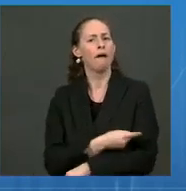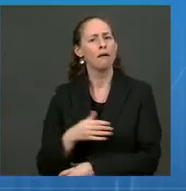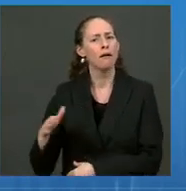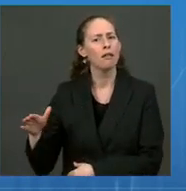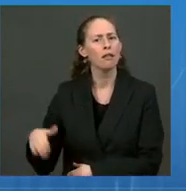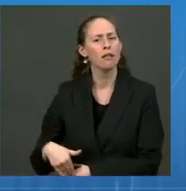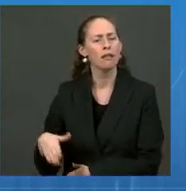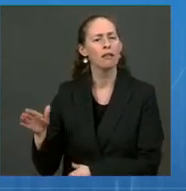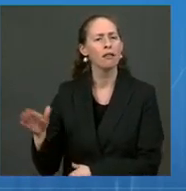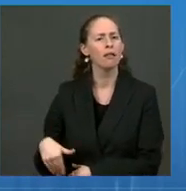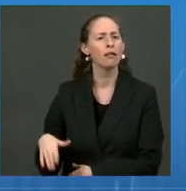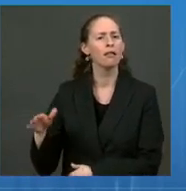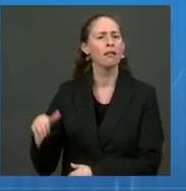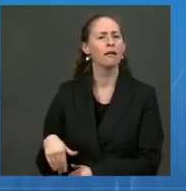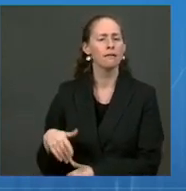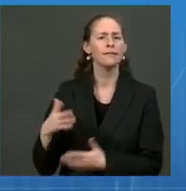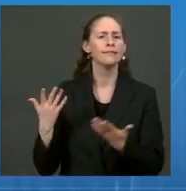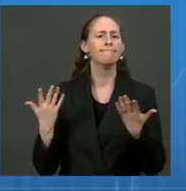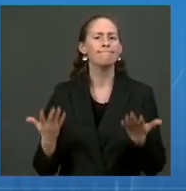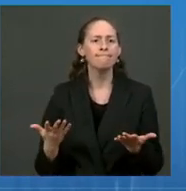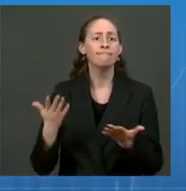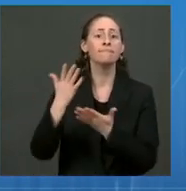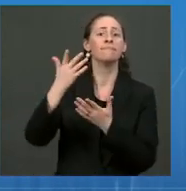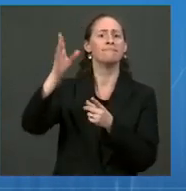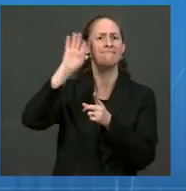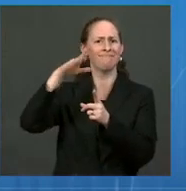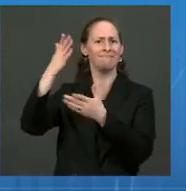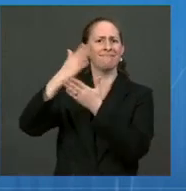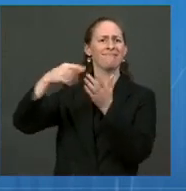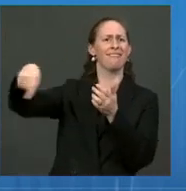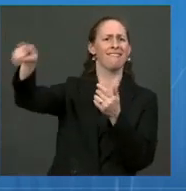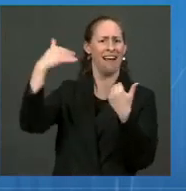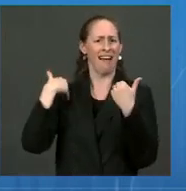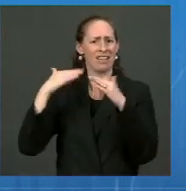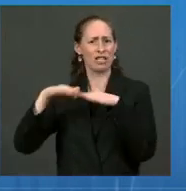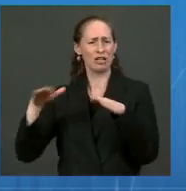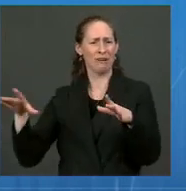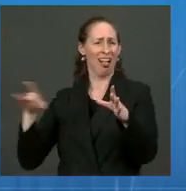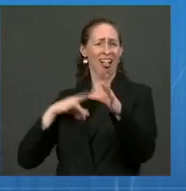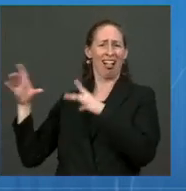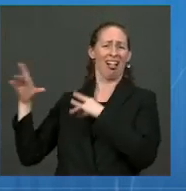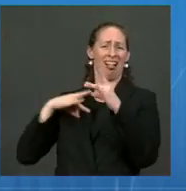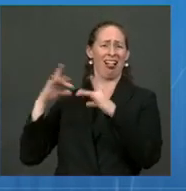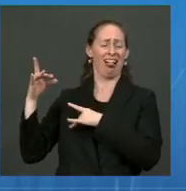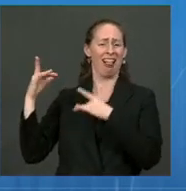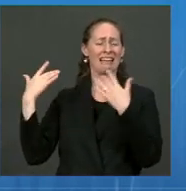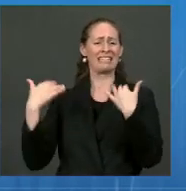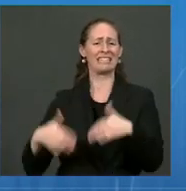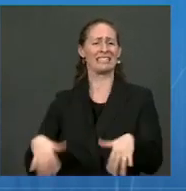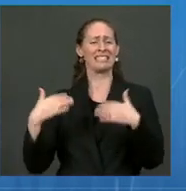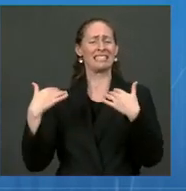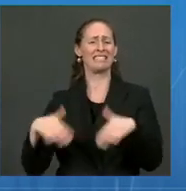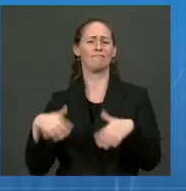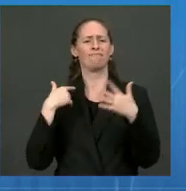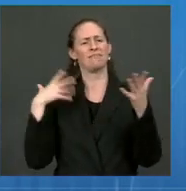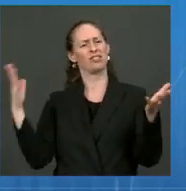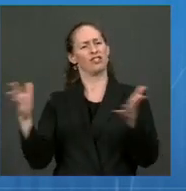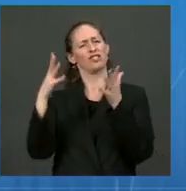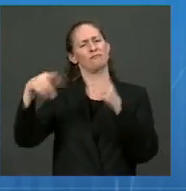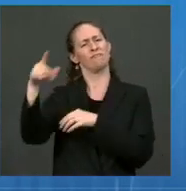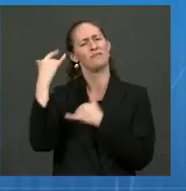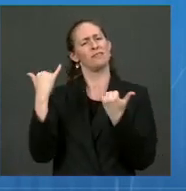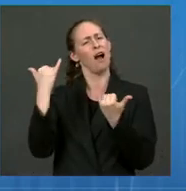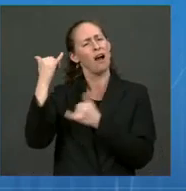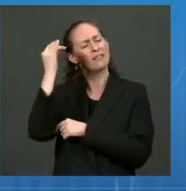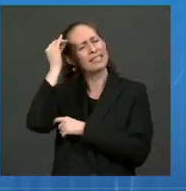and children around them vulnerable. If you've not yet been vaccinated against COVID-19, I urge you to consider the many